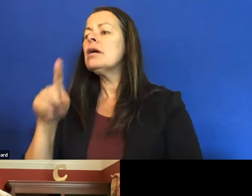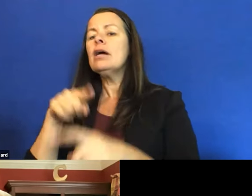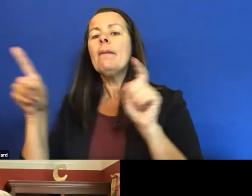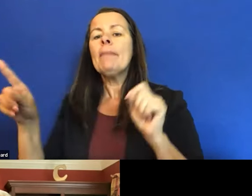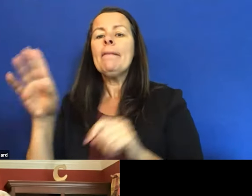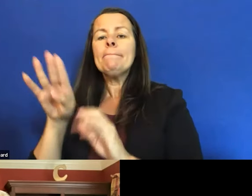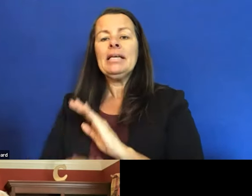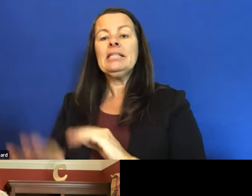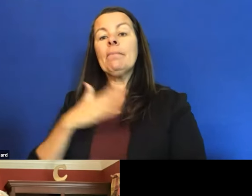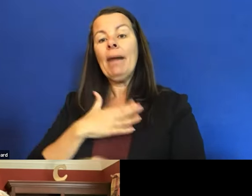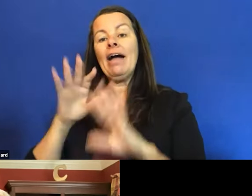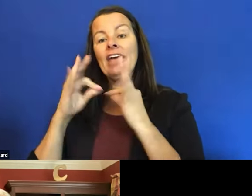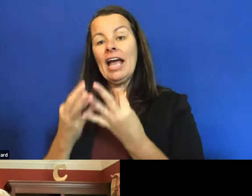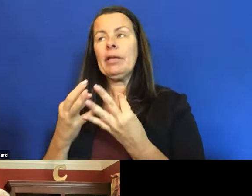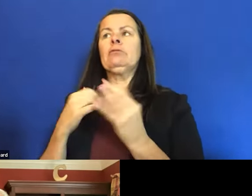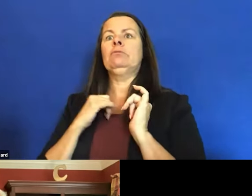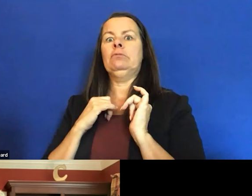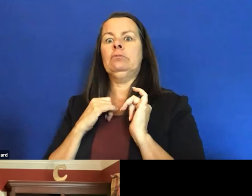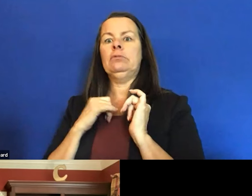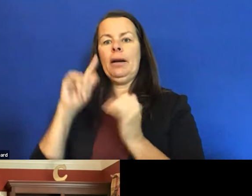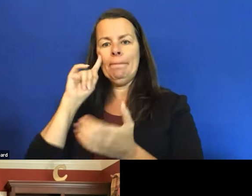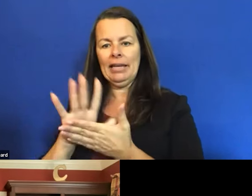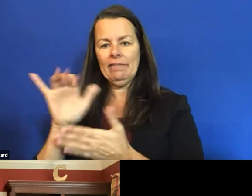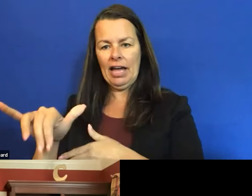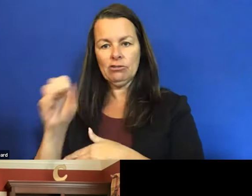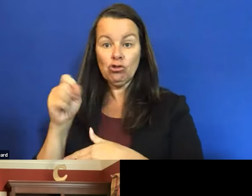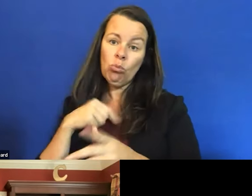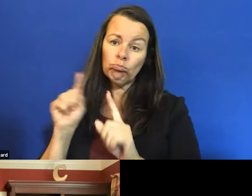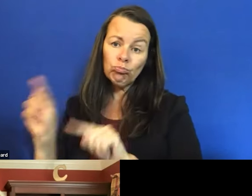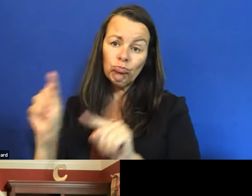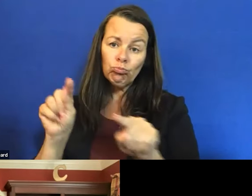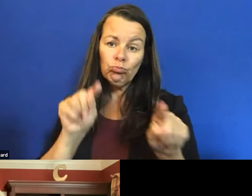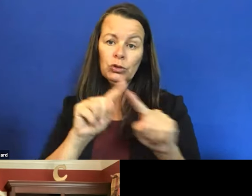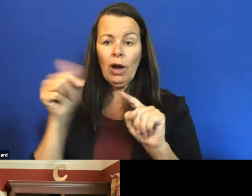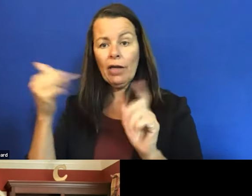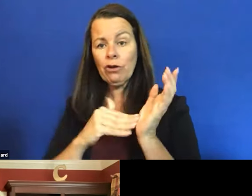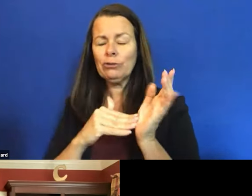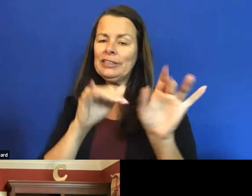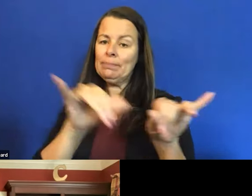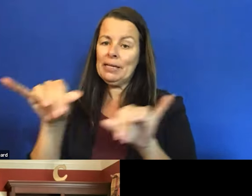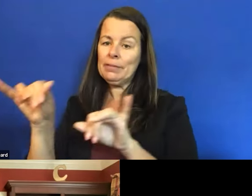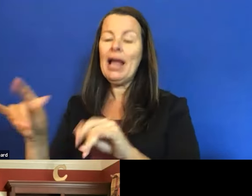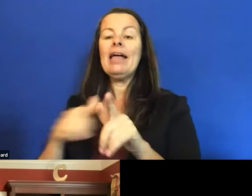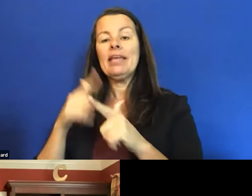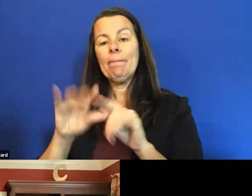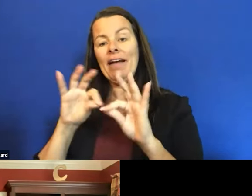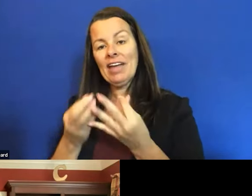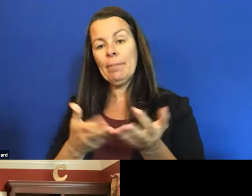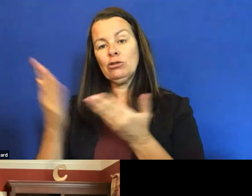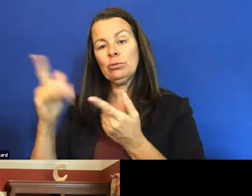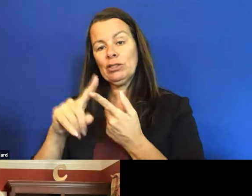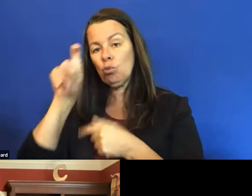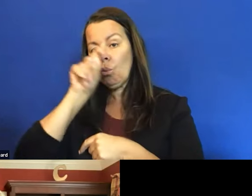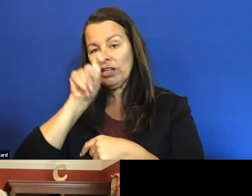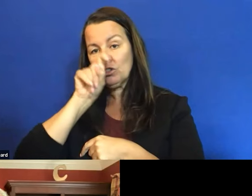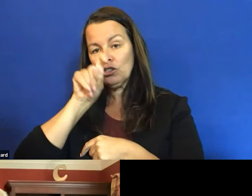my family believed that. And so I went to other doctors, they told them the same thing. Then my family took me to witch doctors. And after the